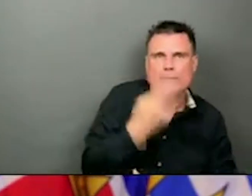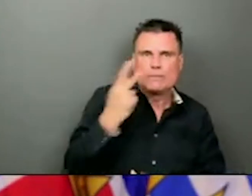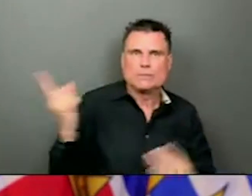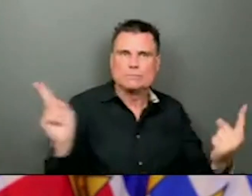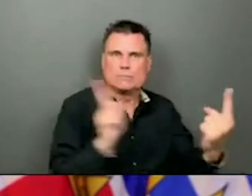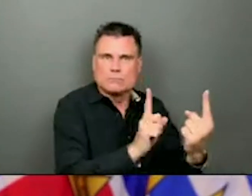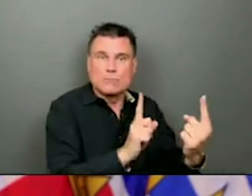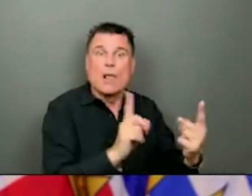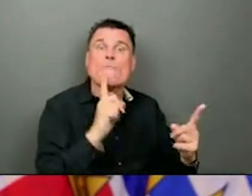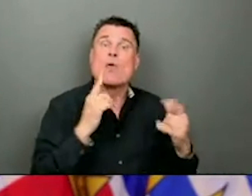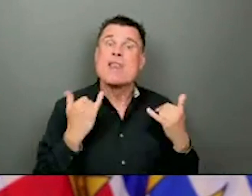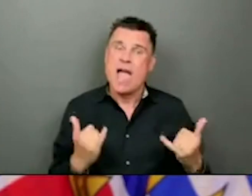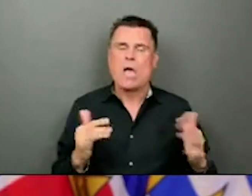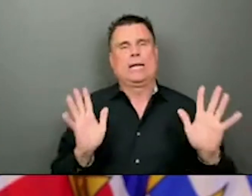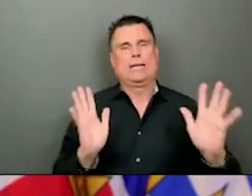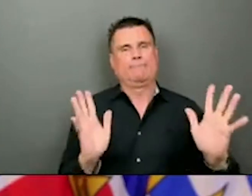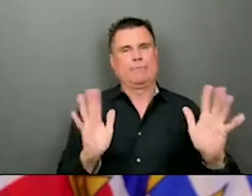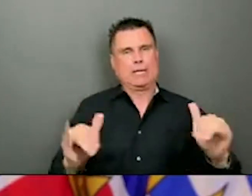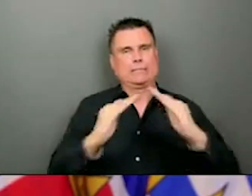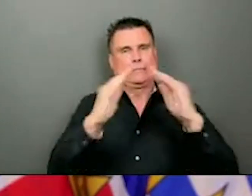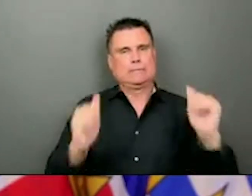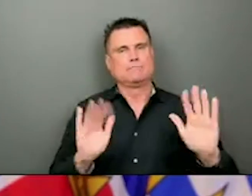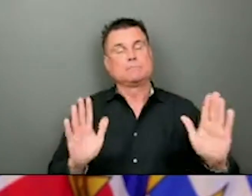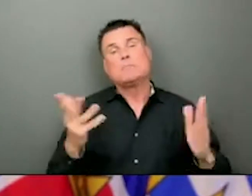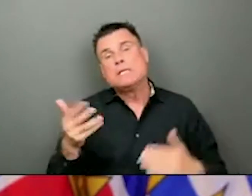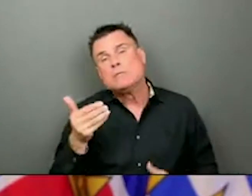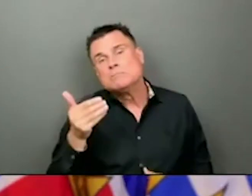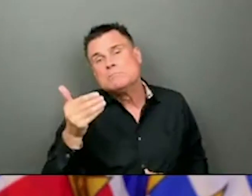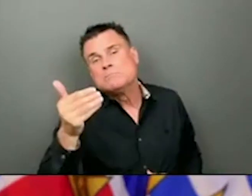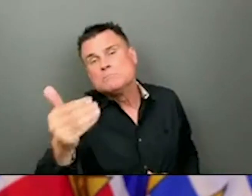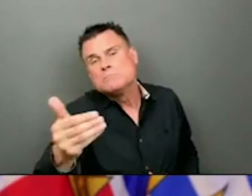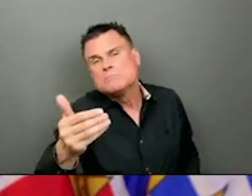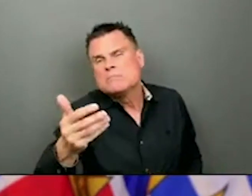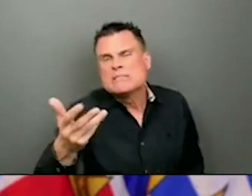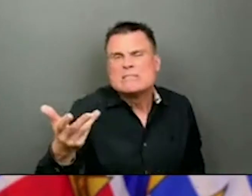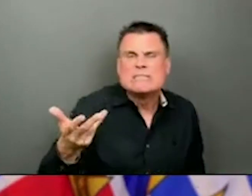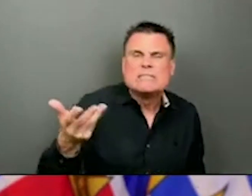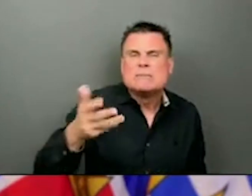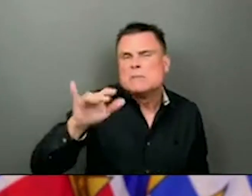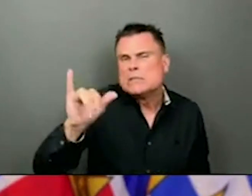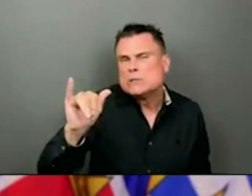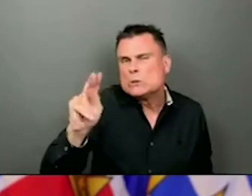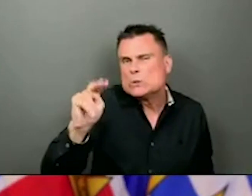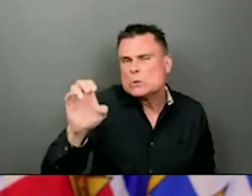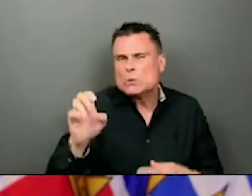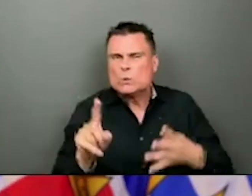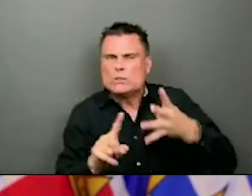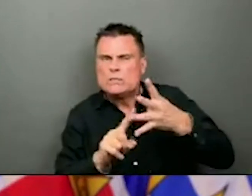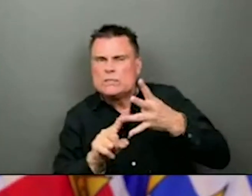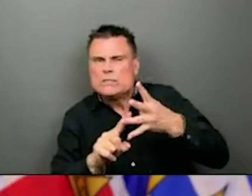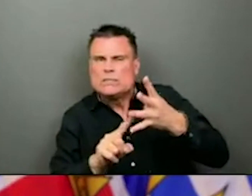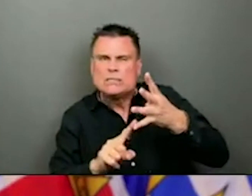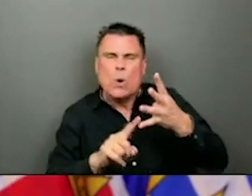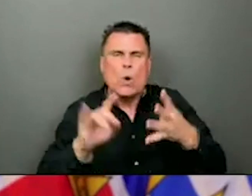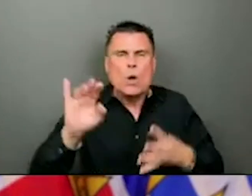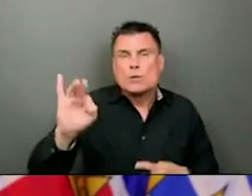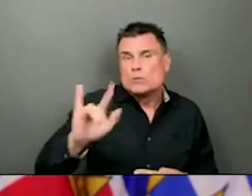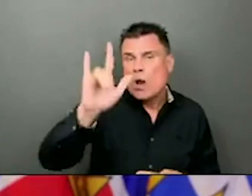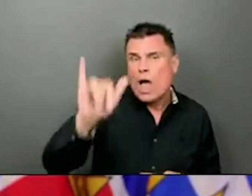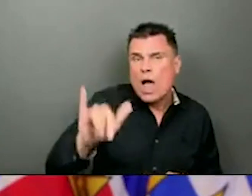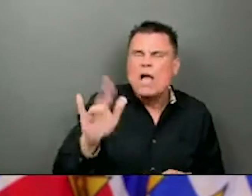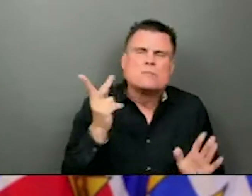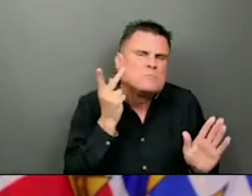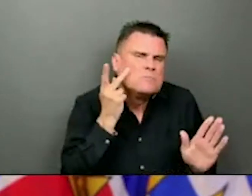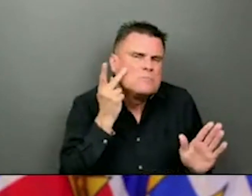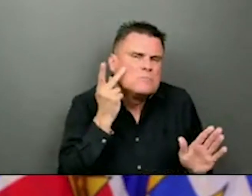in our community. Right now, we're at that point where we still have quite a lot of transmission. We have a lot of people immunized but we're not at that